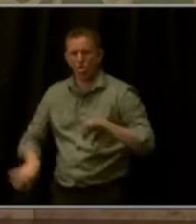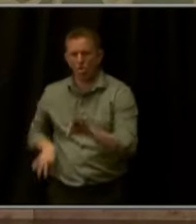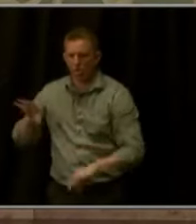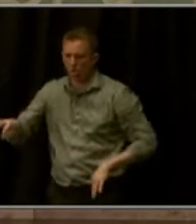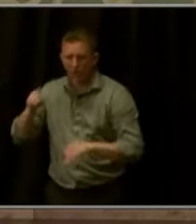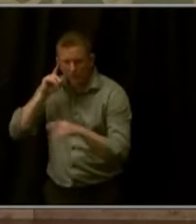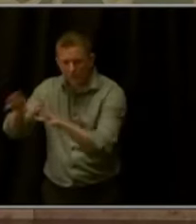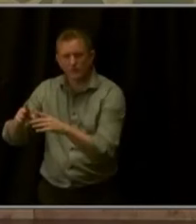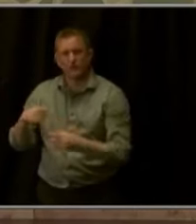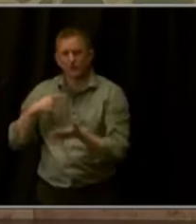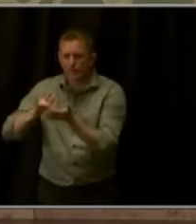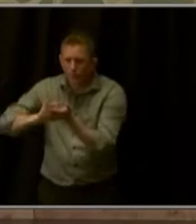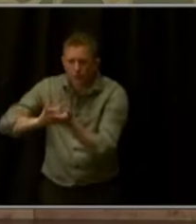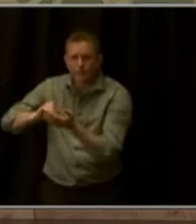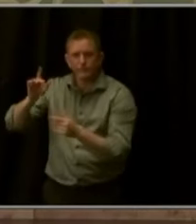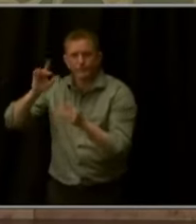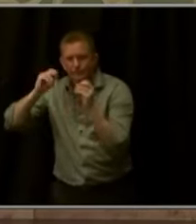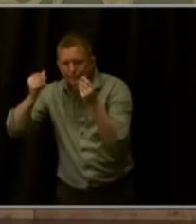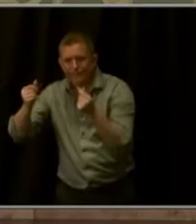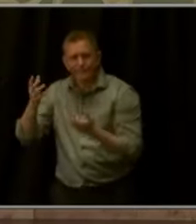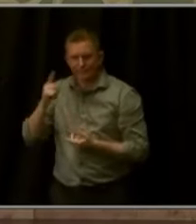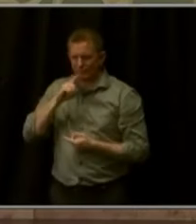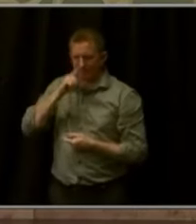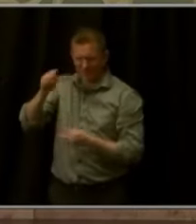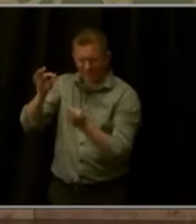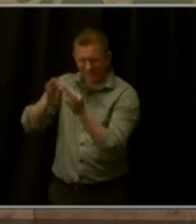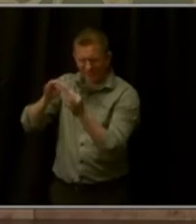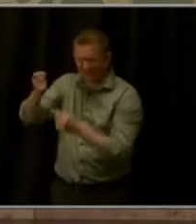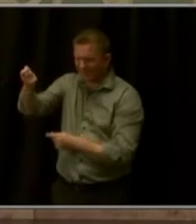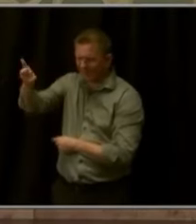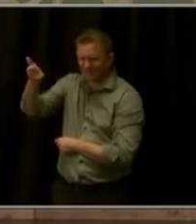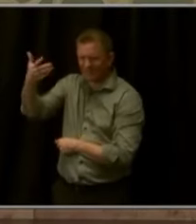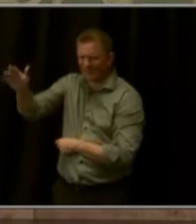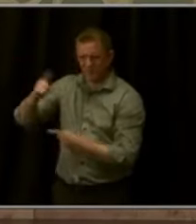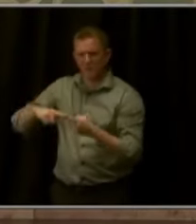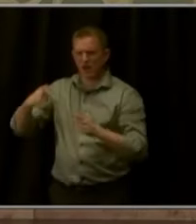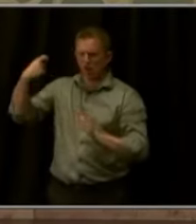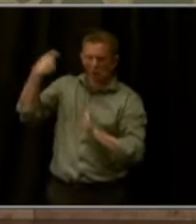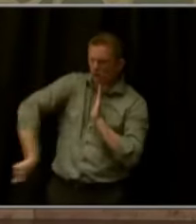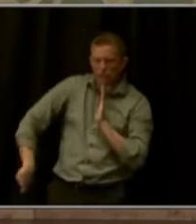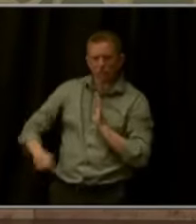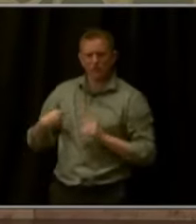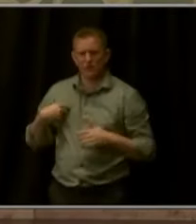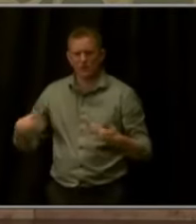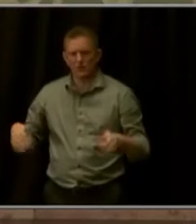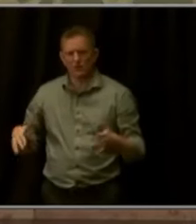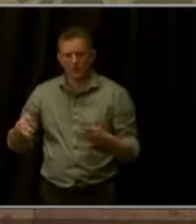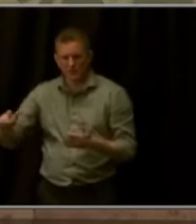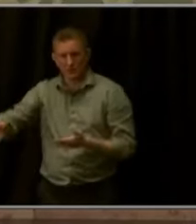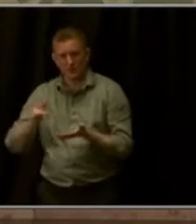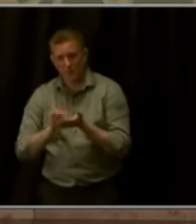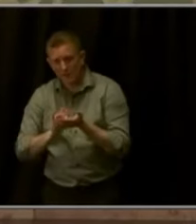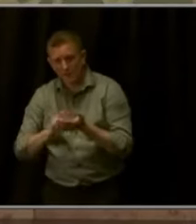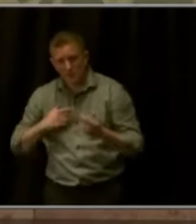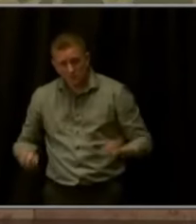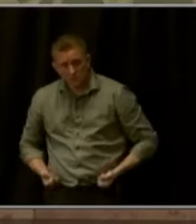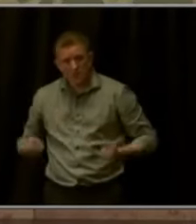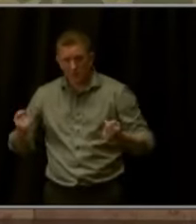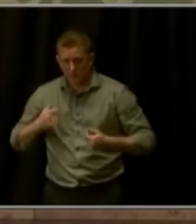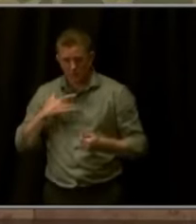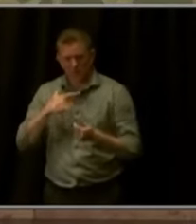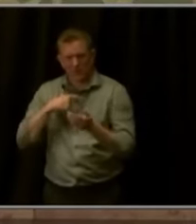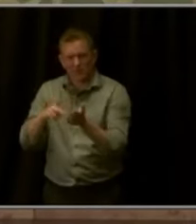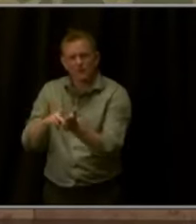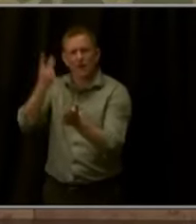fraction of the amount in other wealthy nations. Spending on prescription drugs in the U.S. is double that of other countries. Nearly